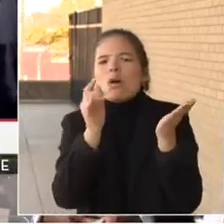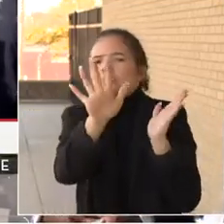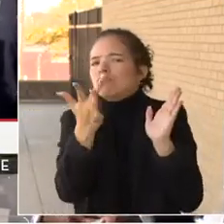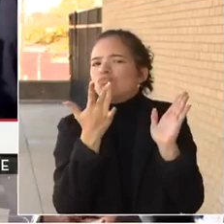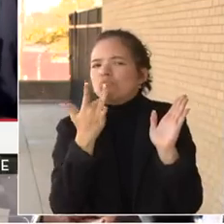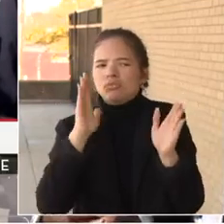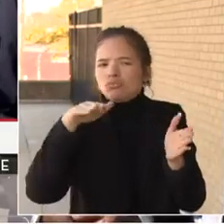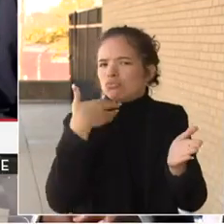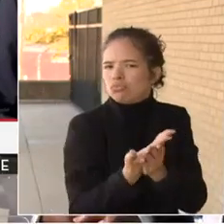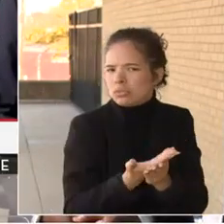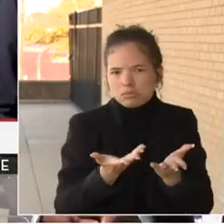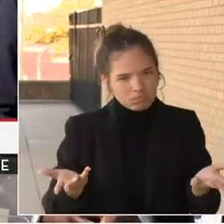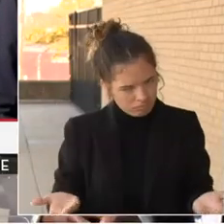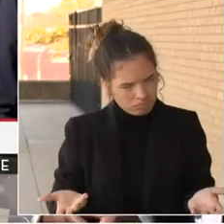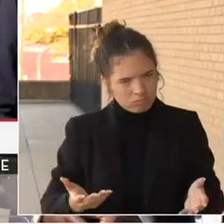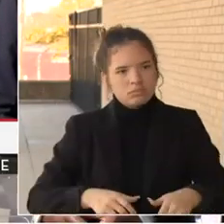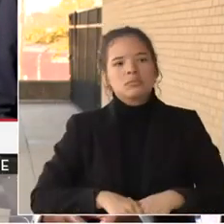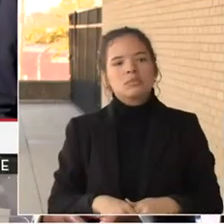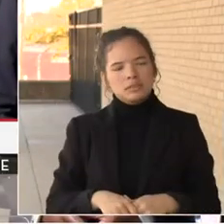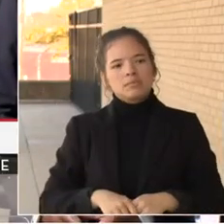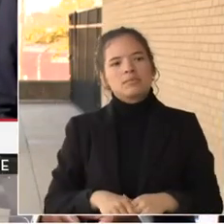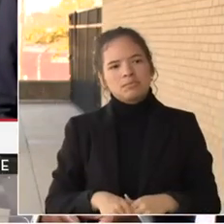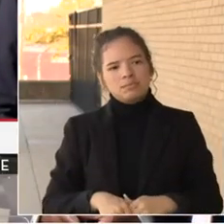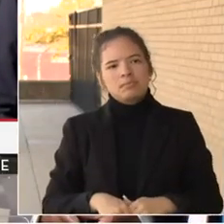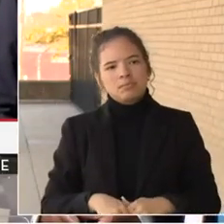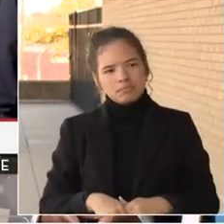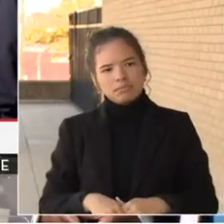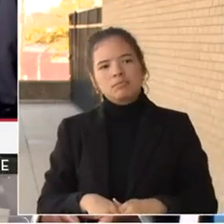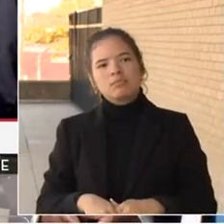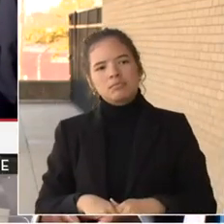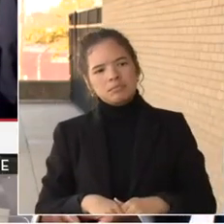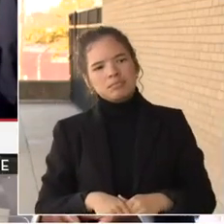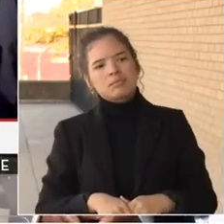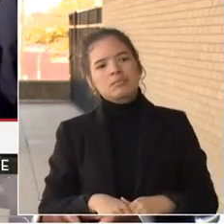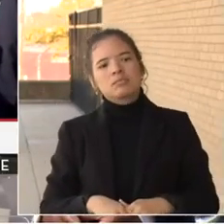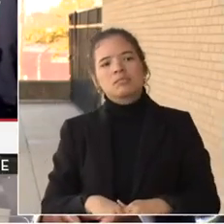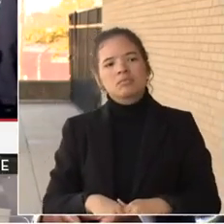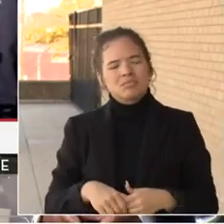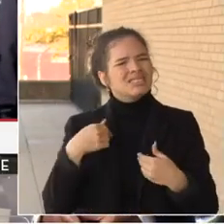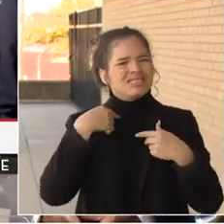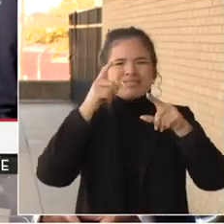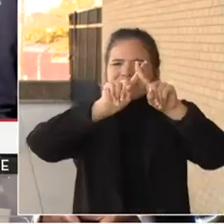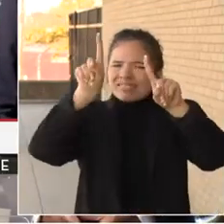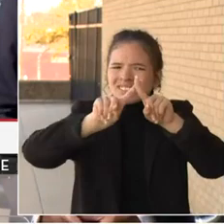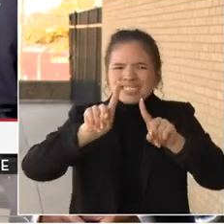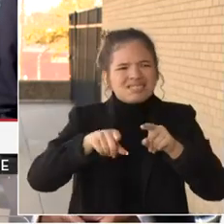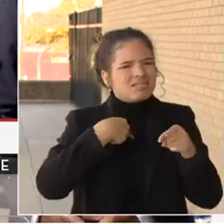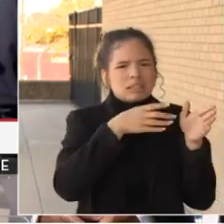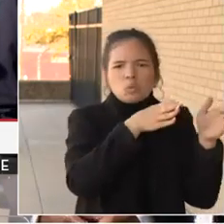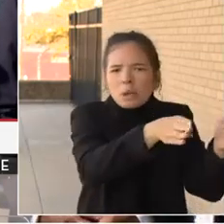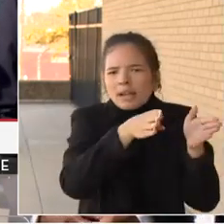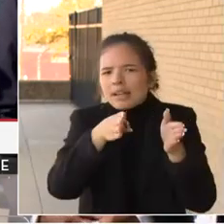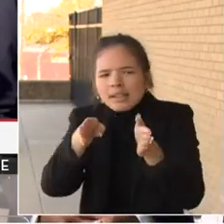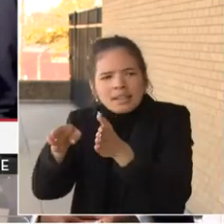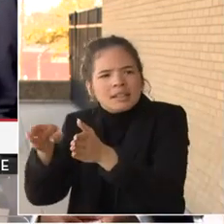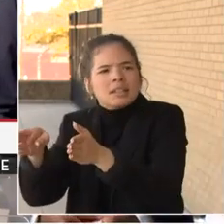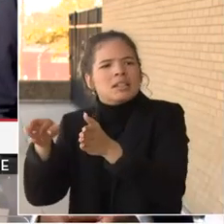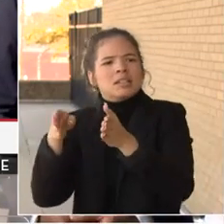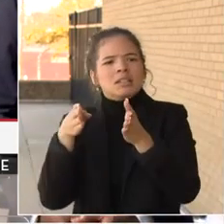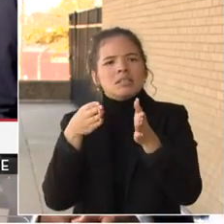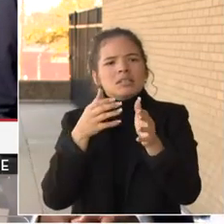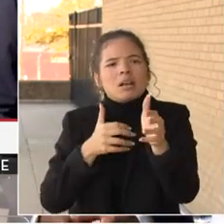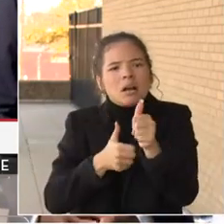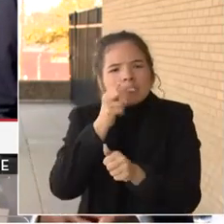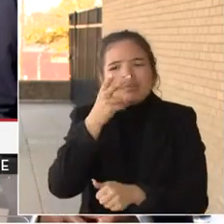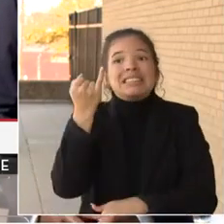Also there is a number of ways to follow up after the fact. Of course notify